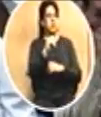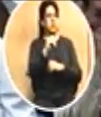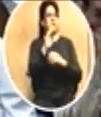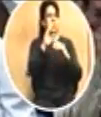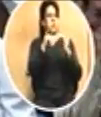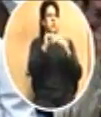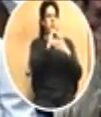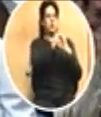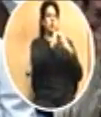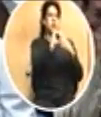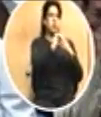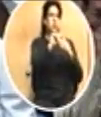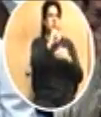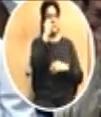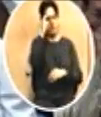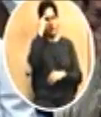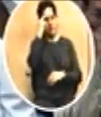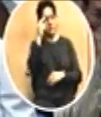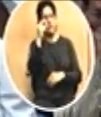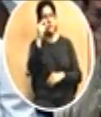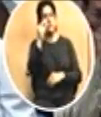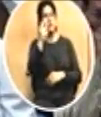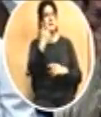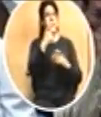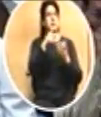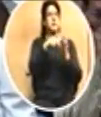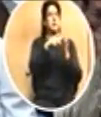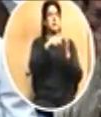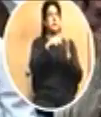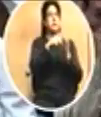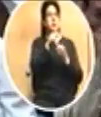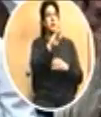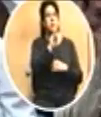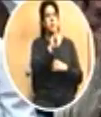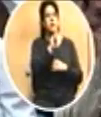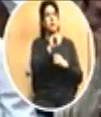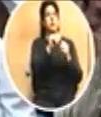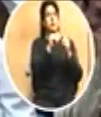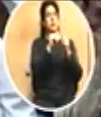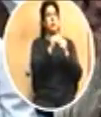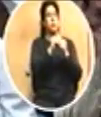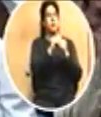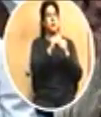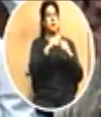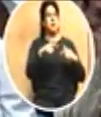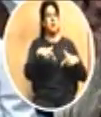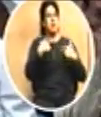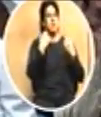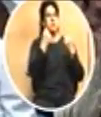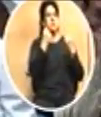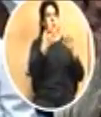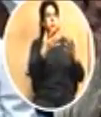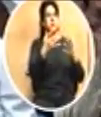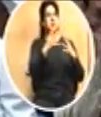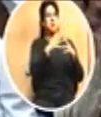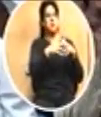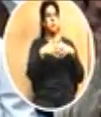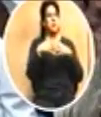and cents. It has been paid for with the lives of too many Americans.